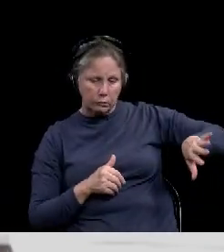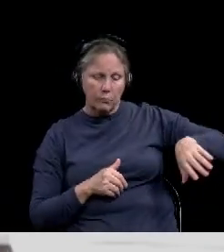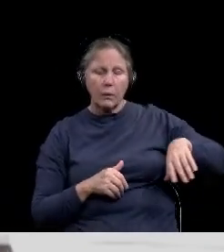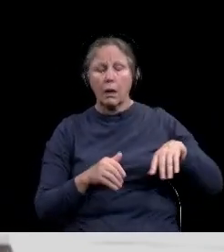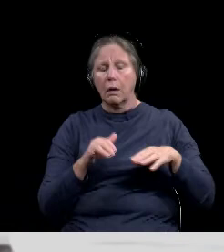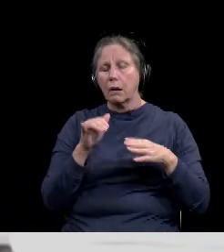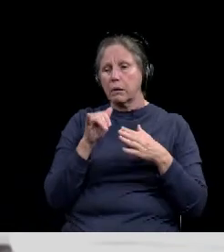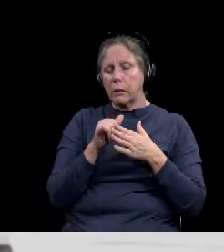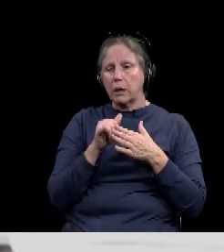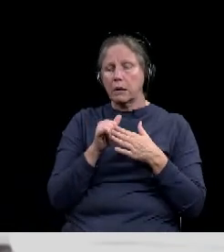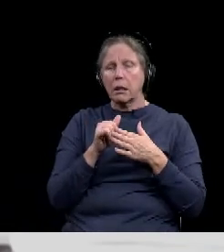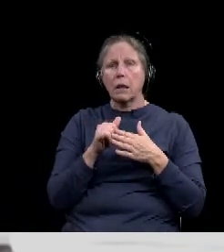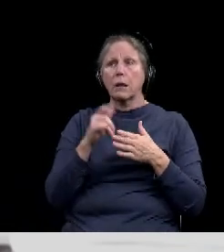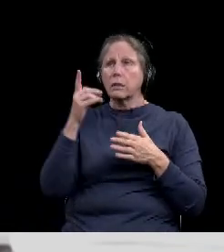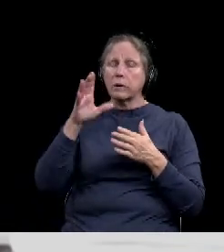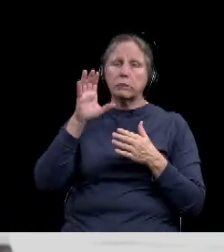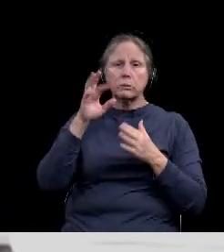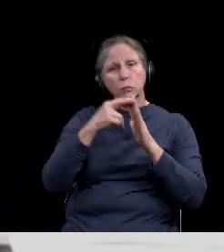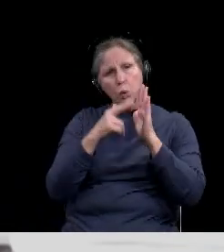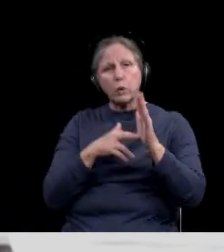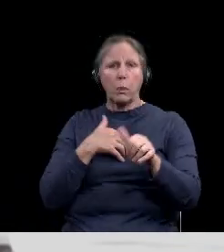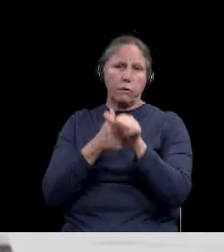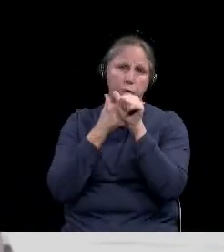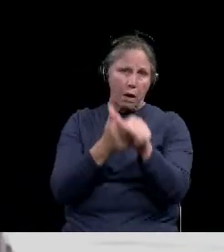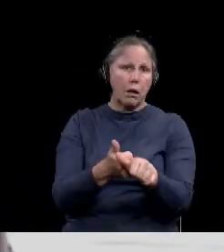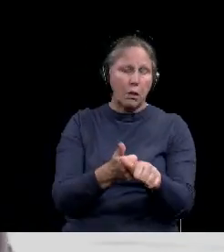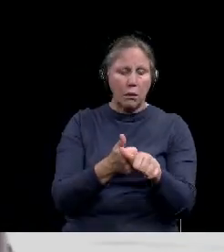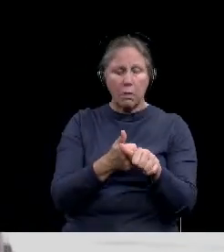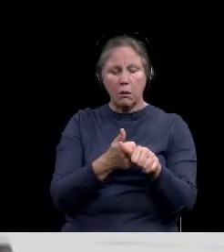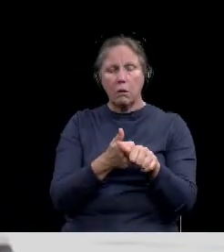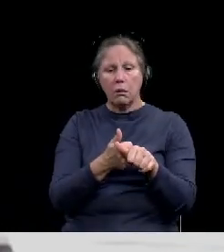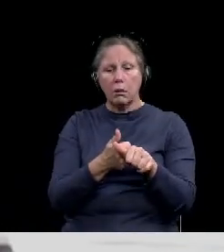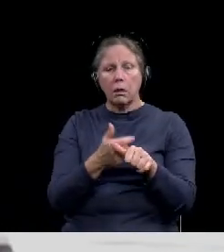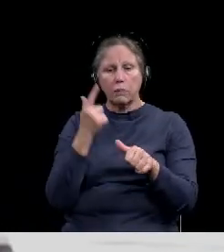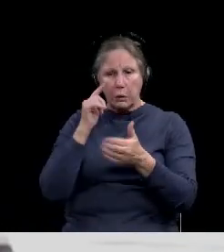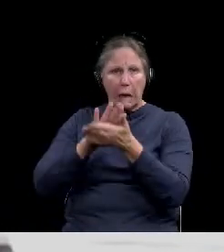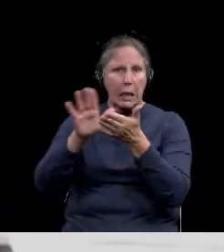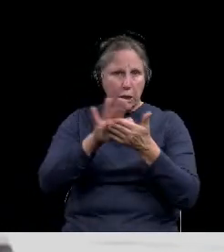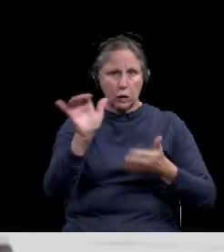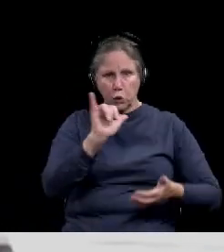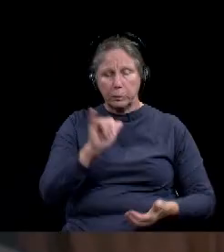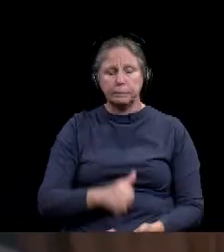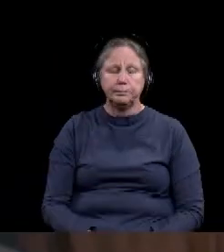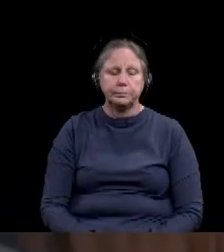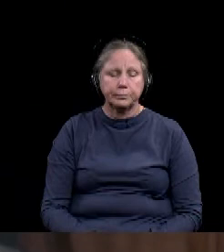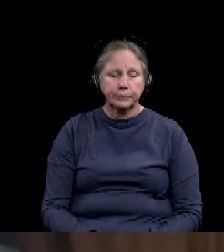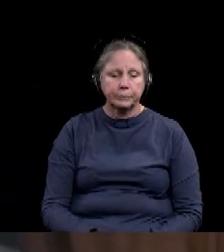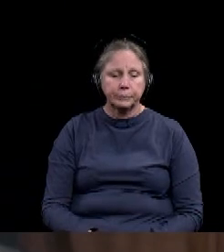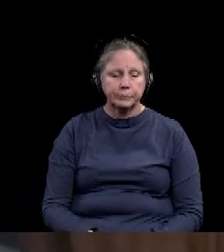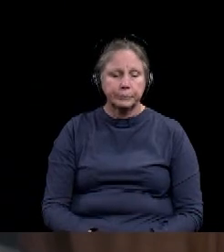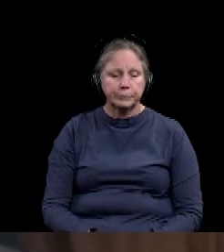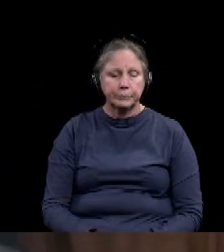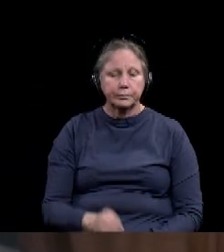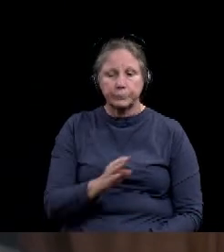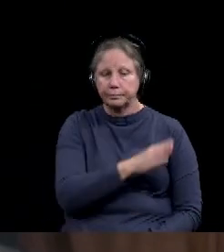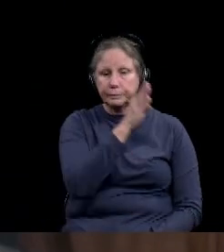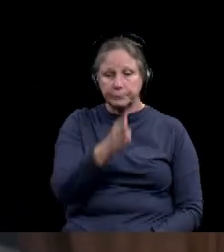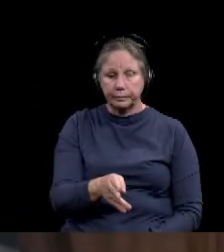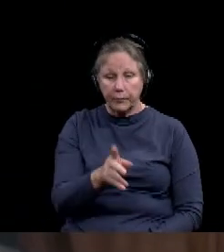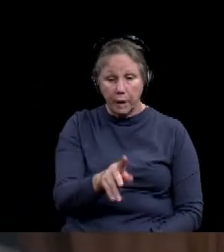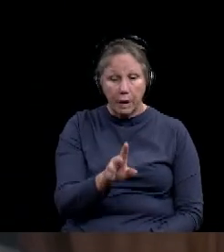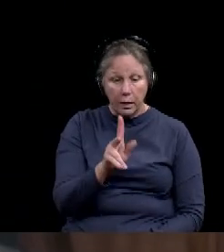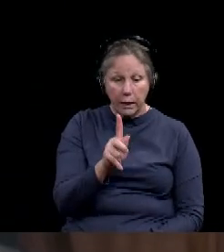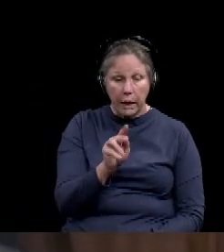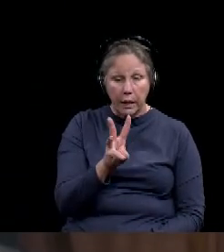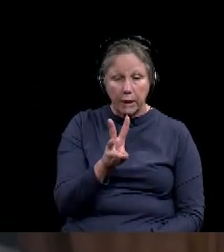following, um, uh, basic guidelines for, um, for, uh, sanitation. Okay. Drake Lawson, do you have